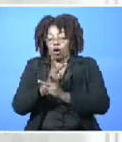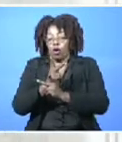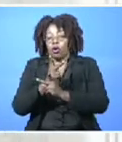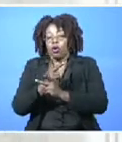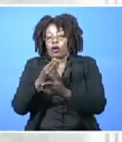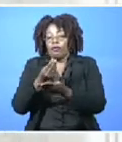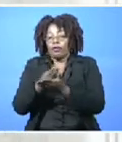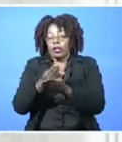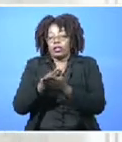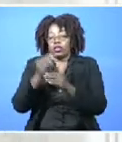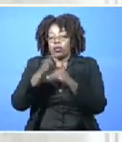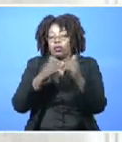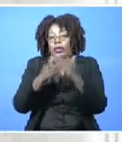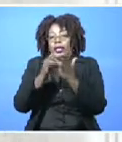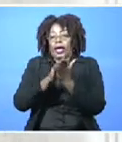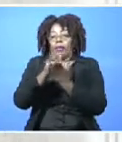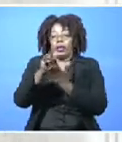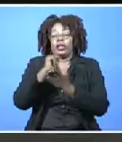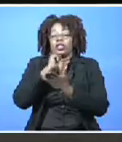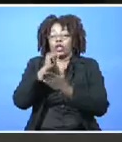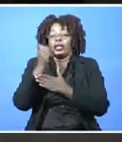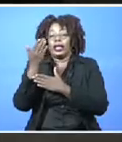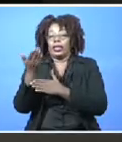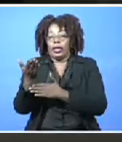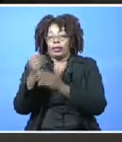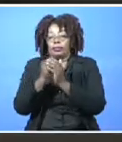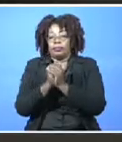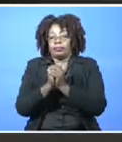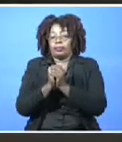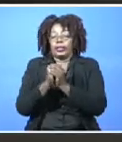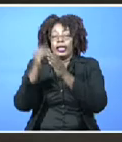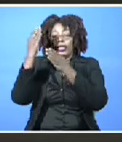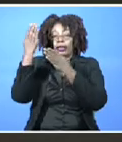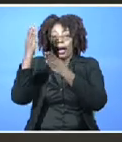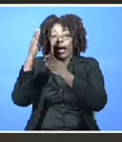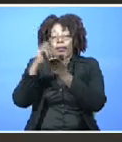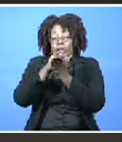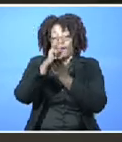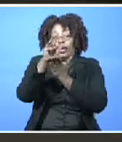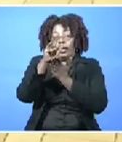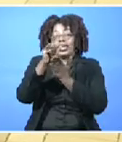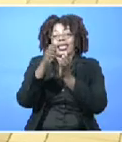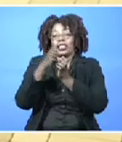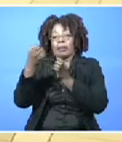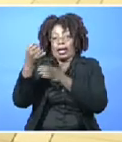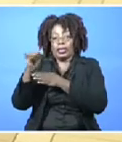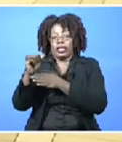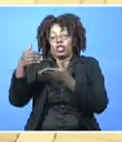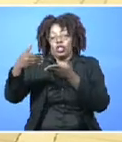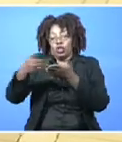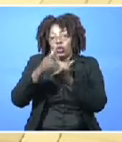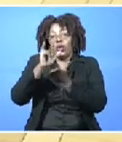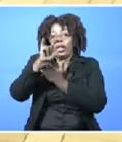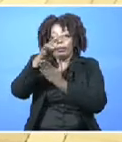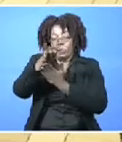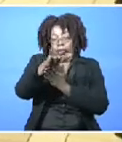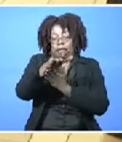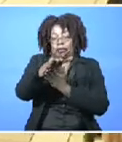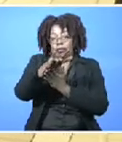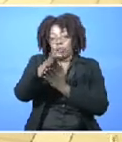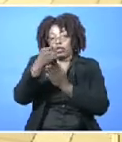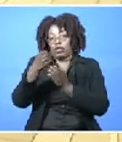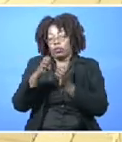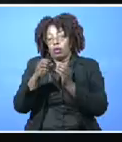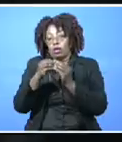is not there. Meantime, Bahamas Air is expanding. A new jet will support existing flights,